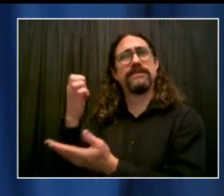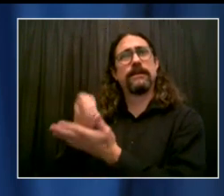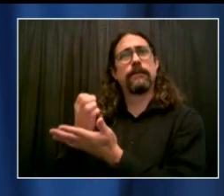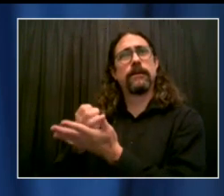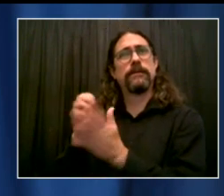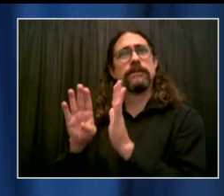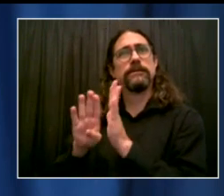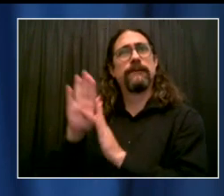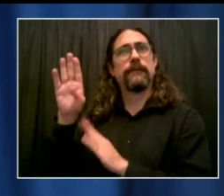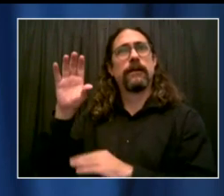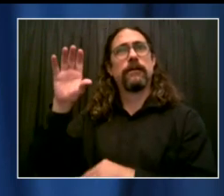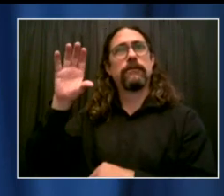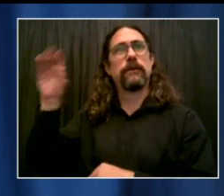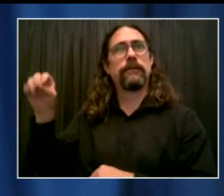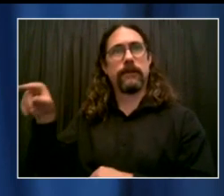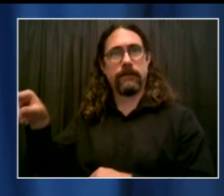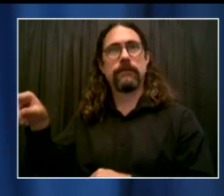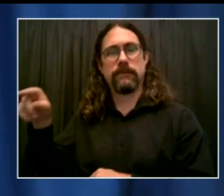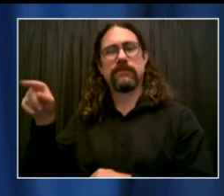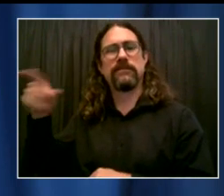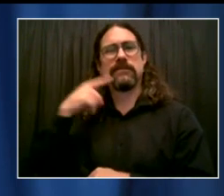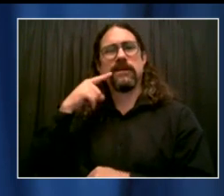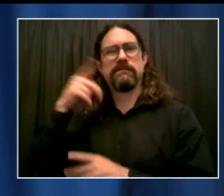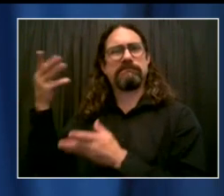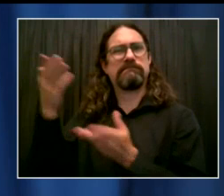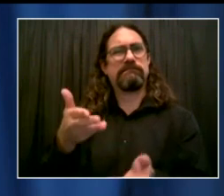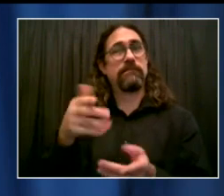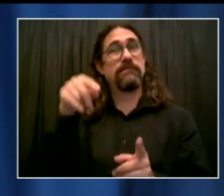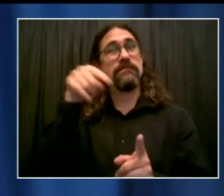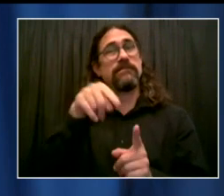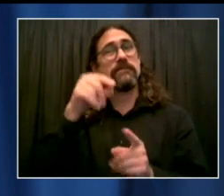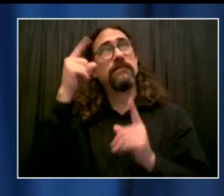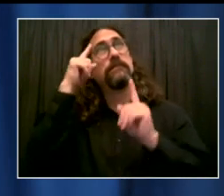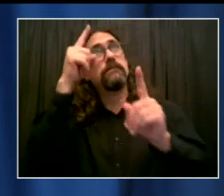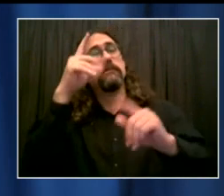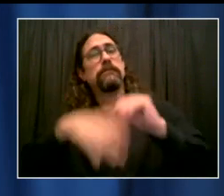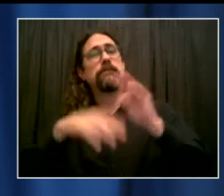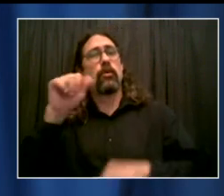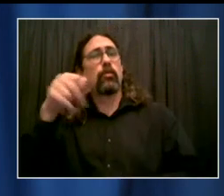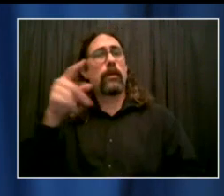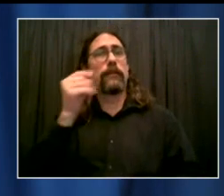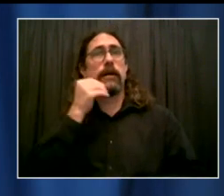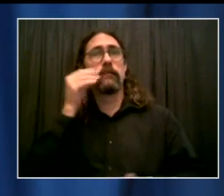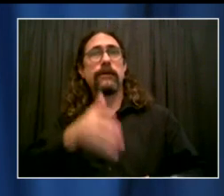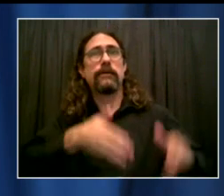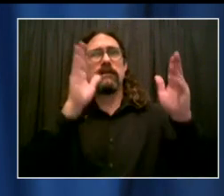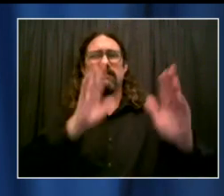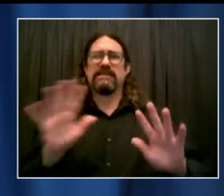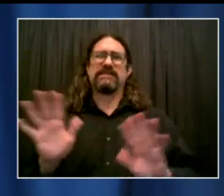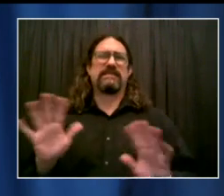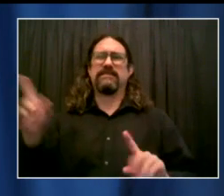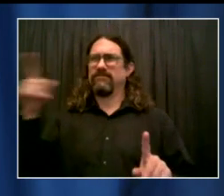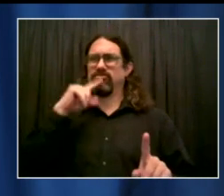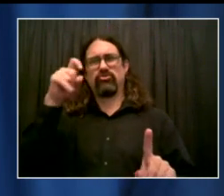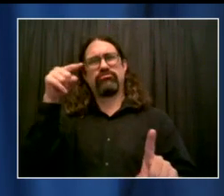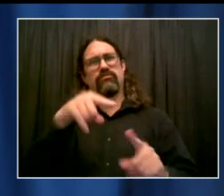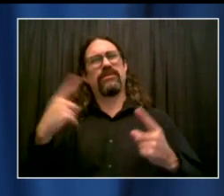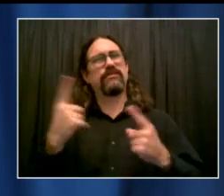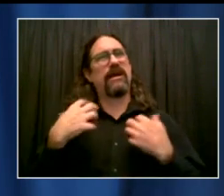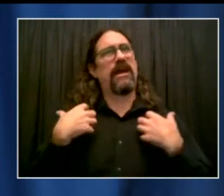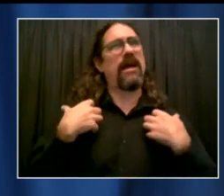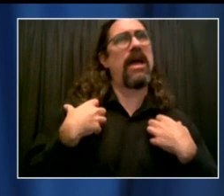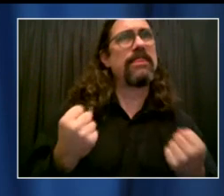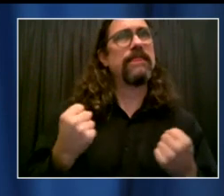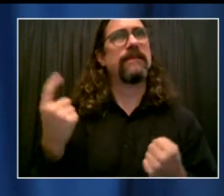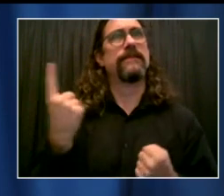mission, if not directly organically. And this institution jumpstarts